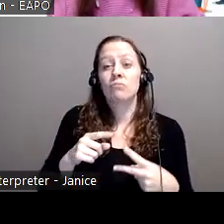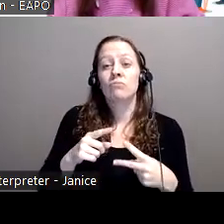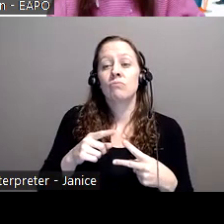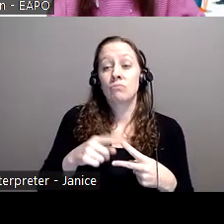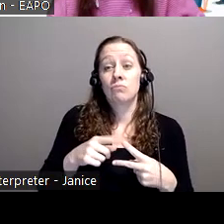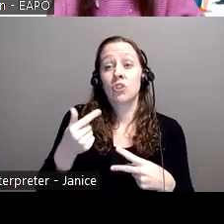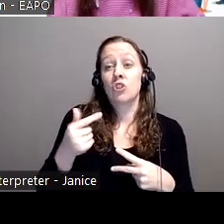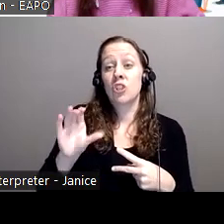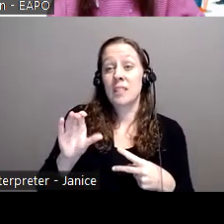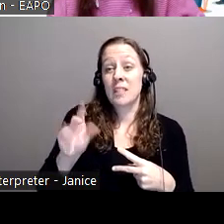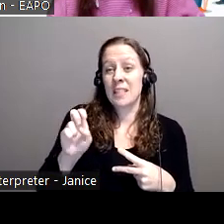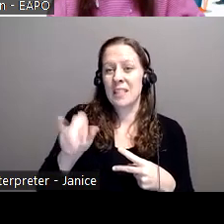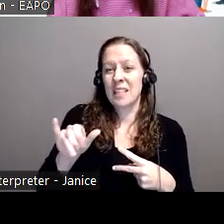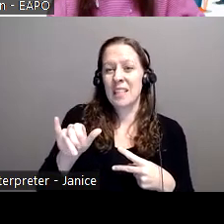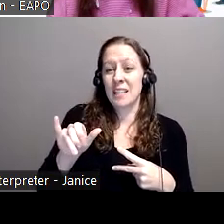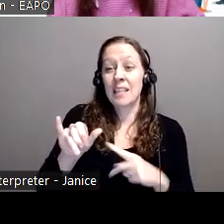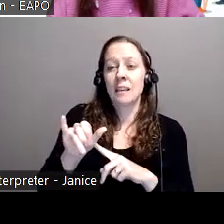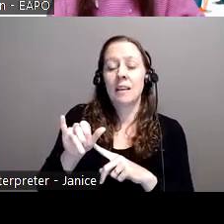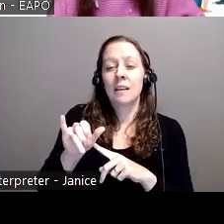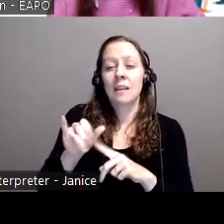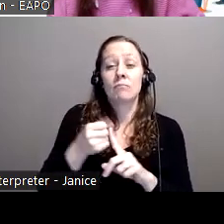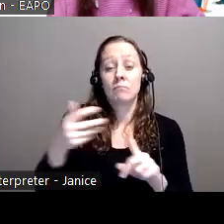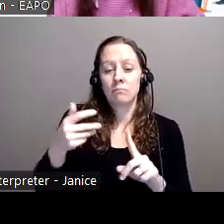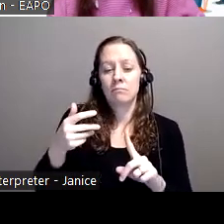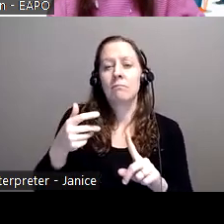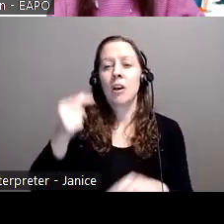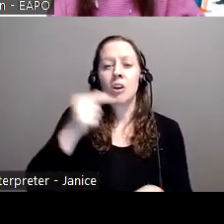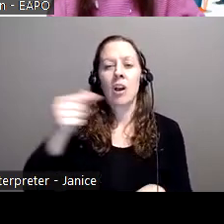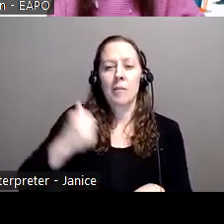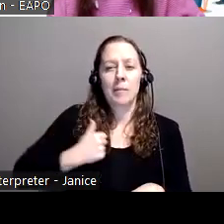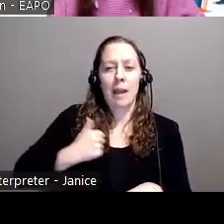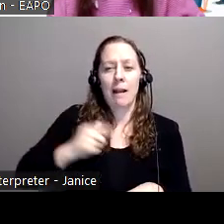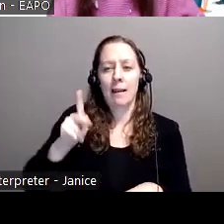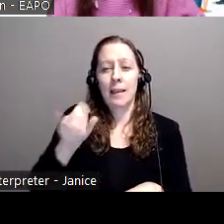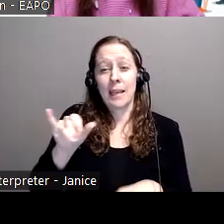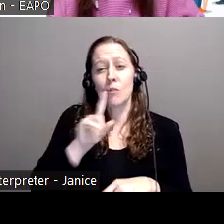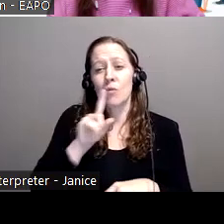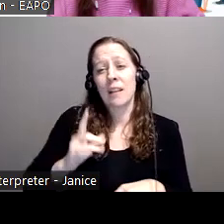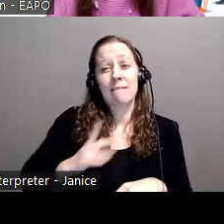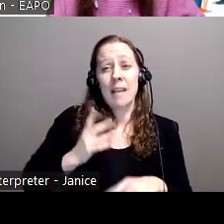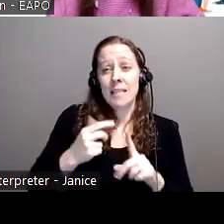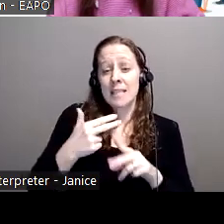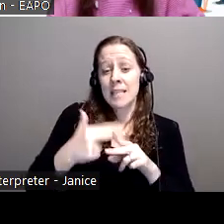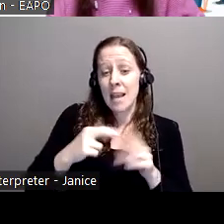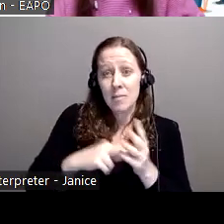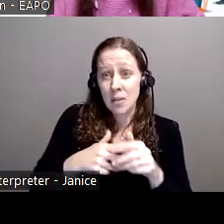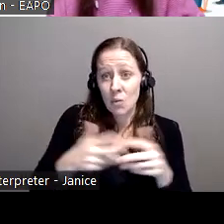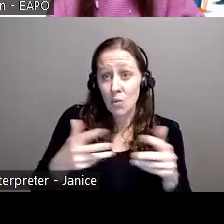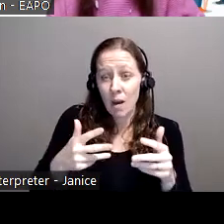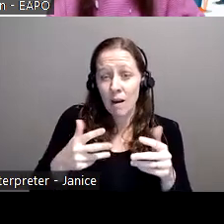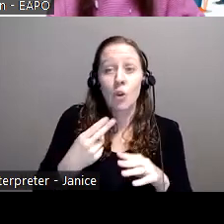question, the GC key is a Government of Canada key. It's a fancy name for a username and password, quite honestly.